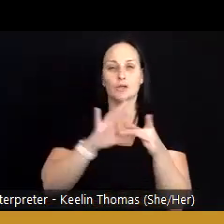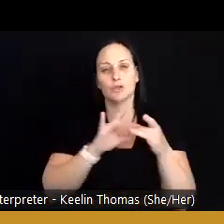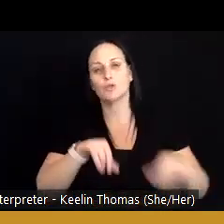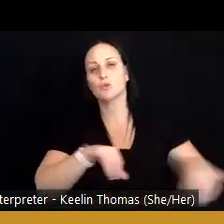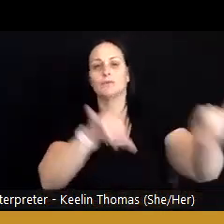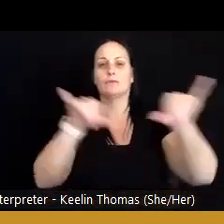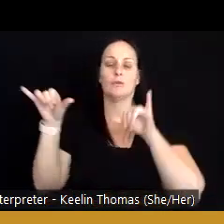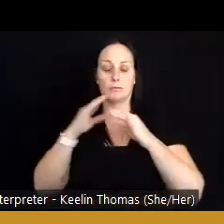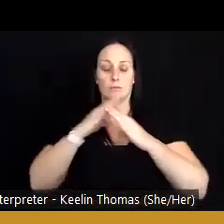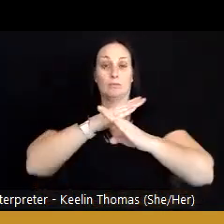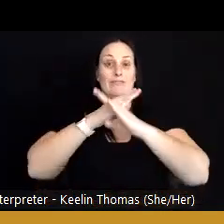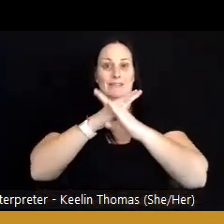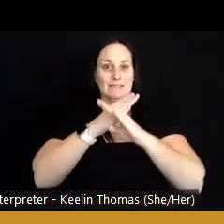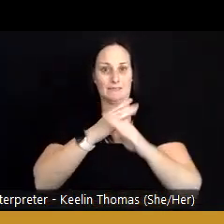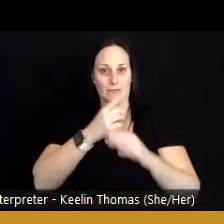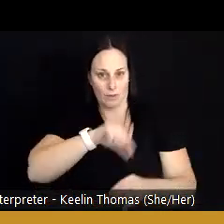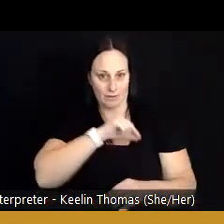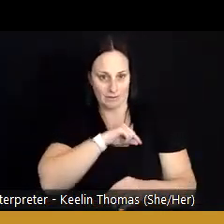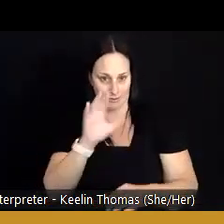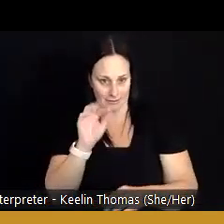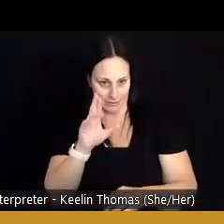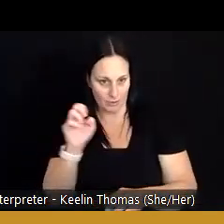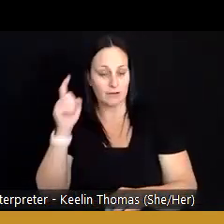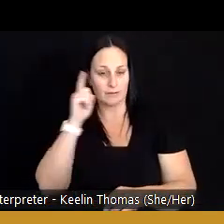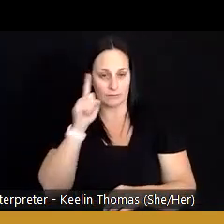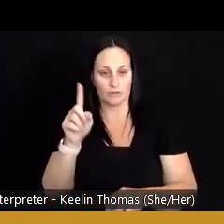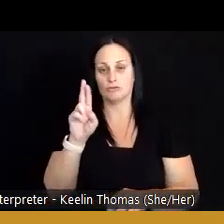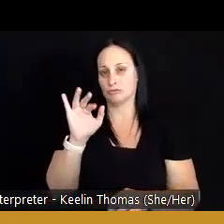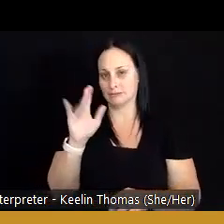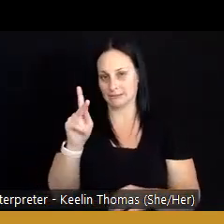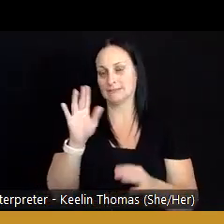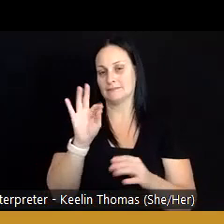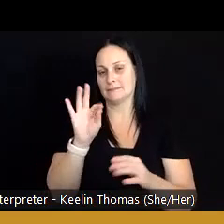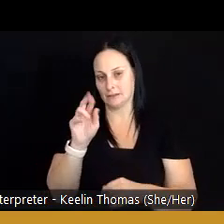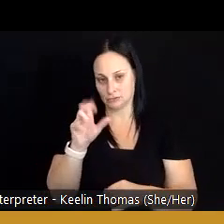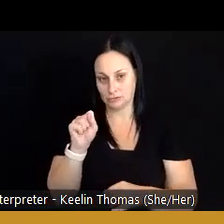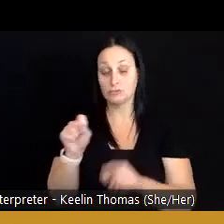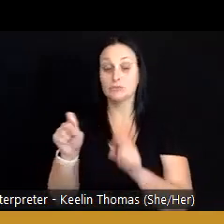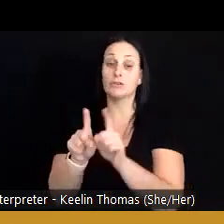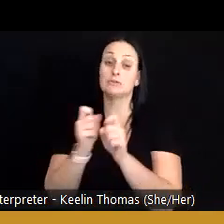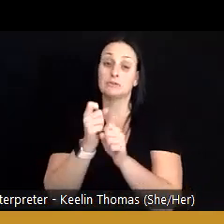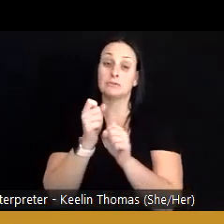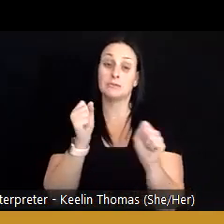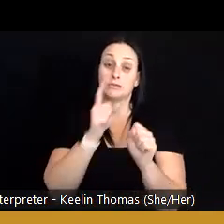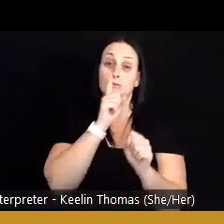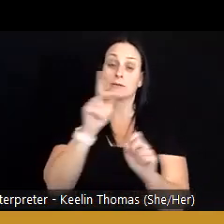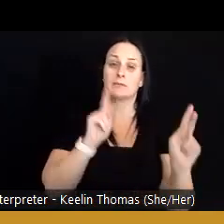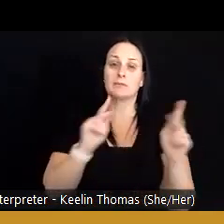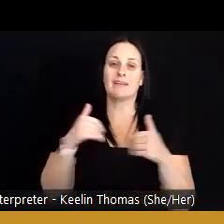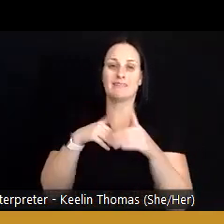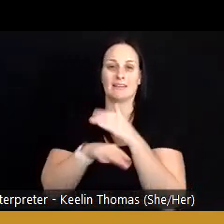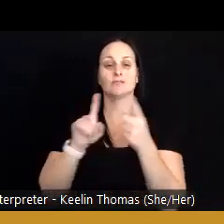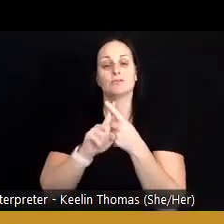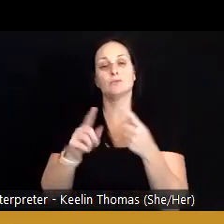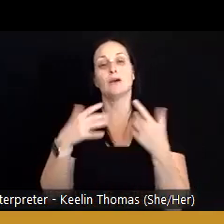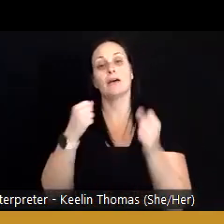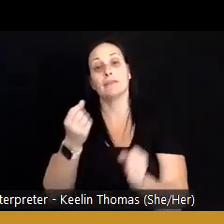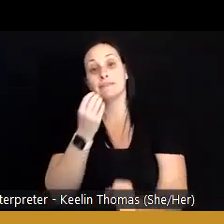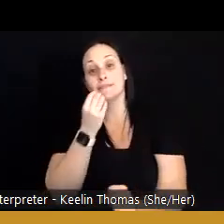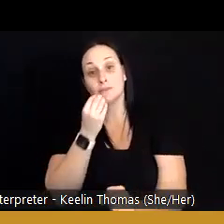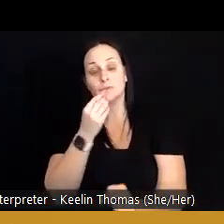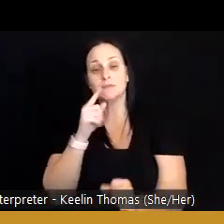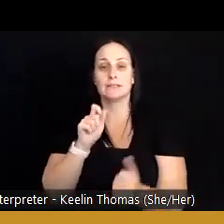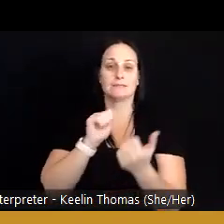preventive care for risk factors for disease. We also make sure people have access to healthy foods and that they can